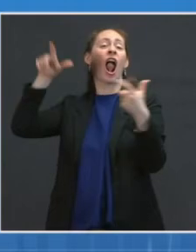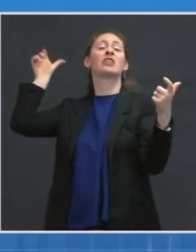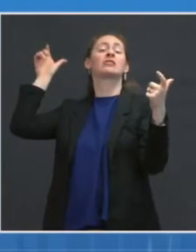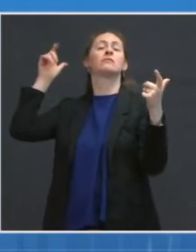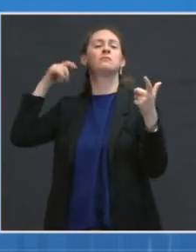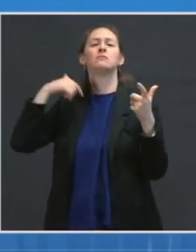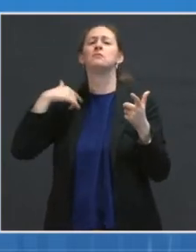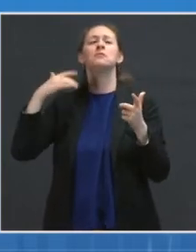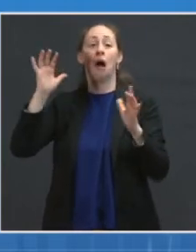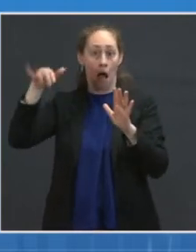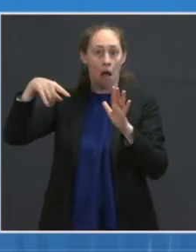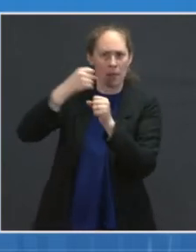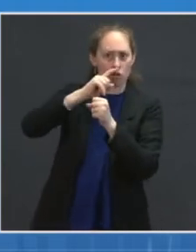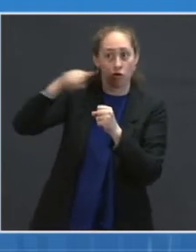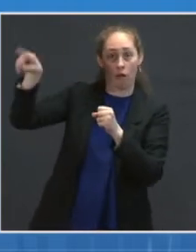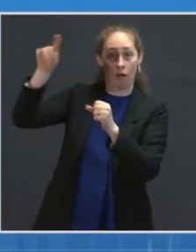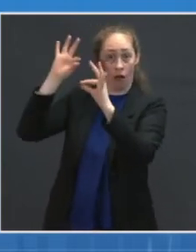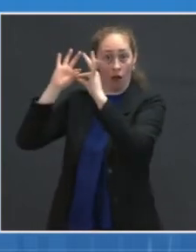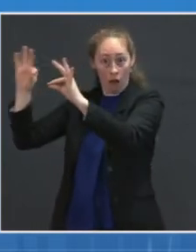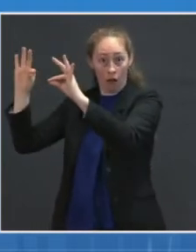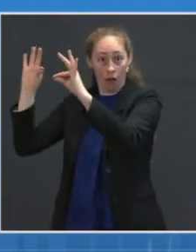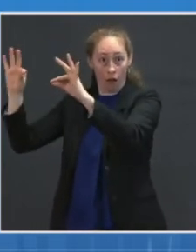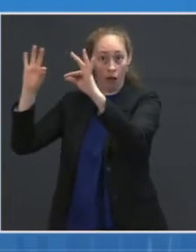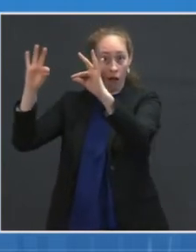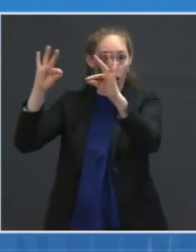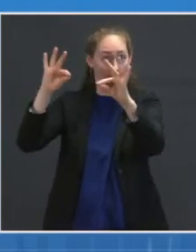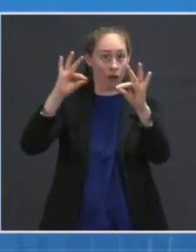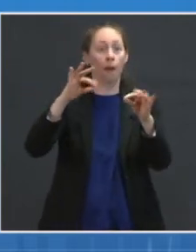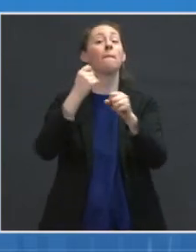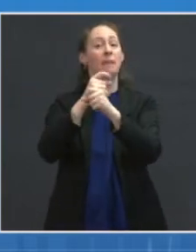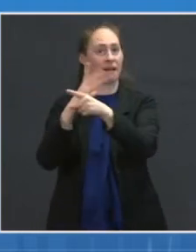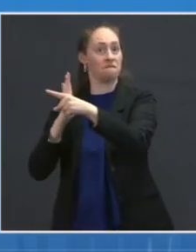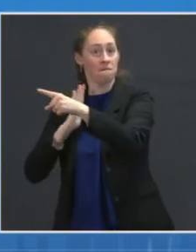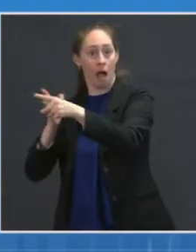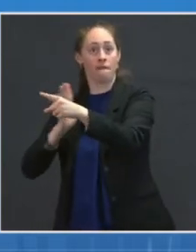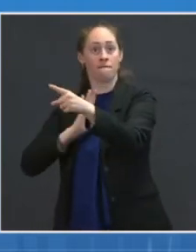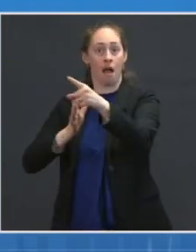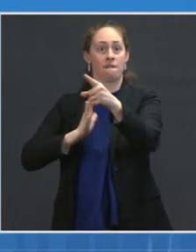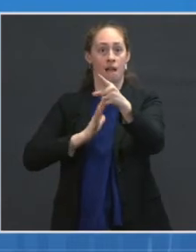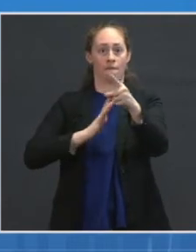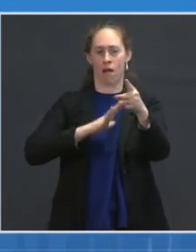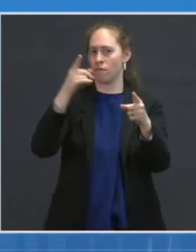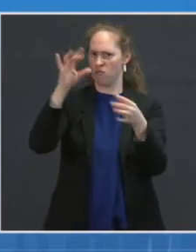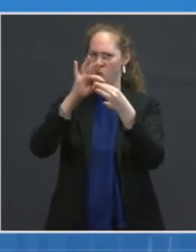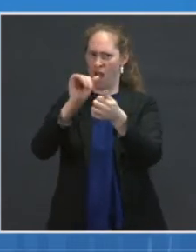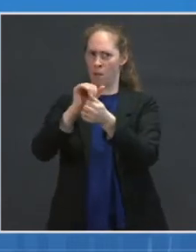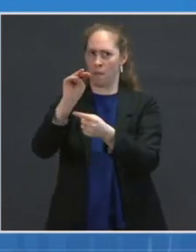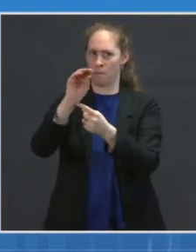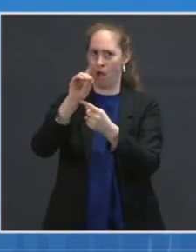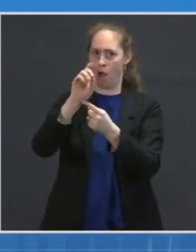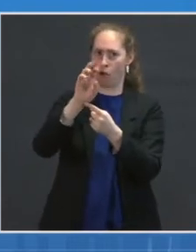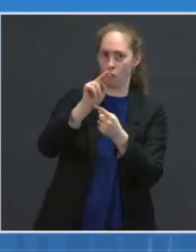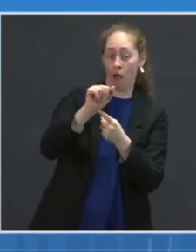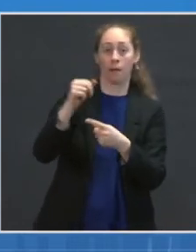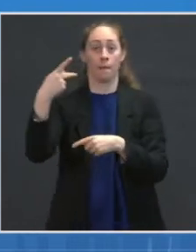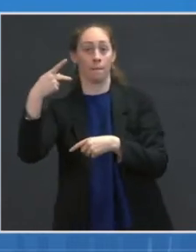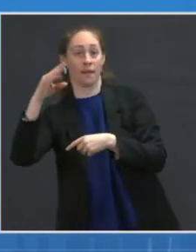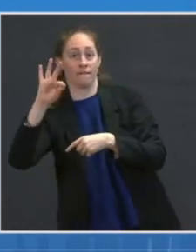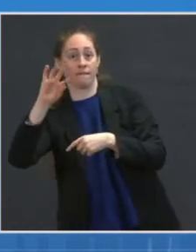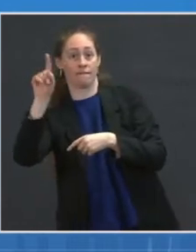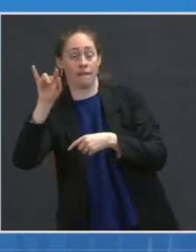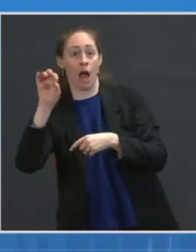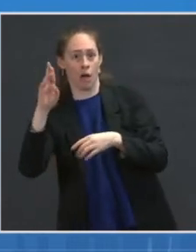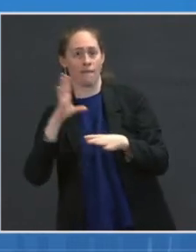in the original Moderna and Pfizer study. What the trial is, is the trial is